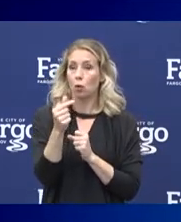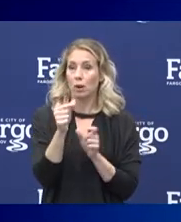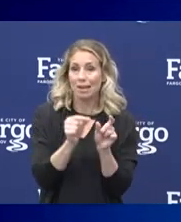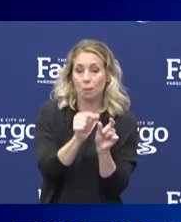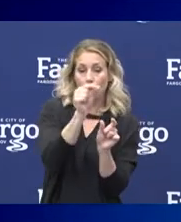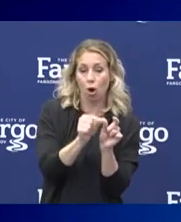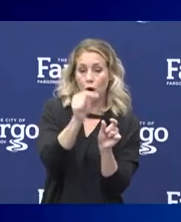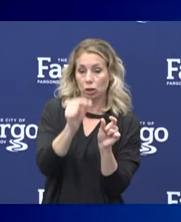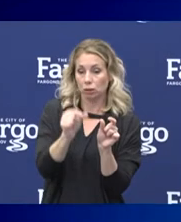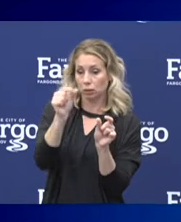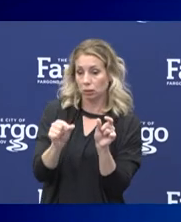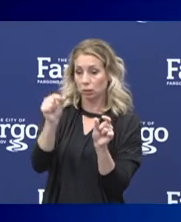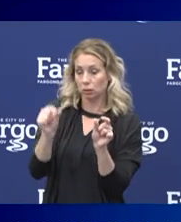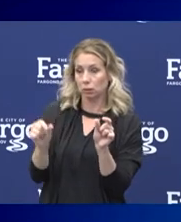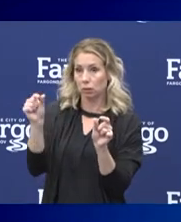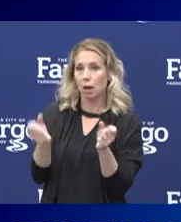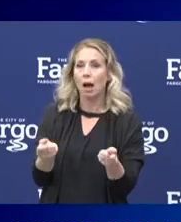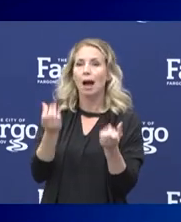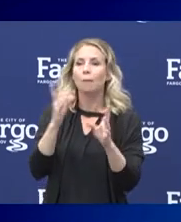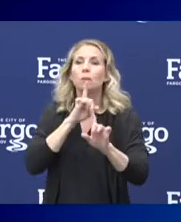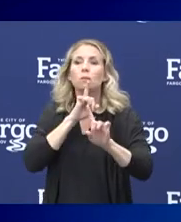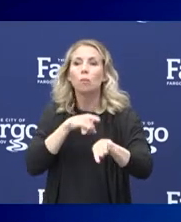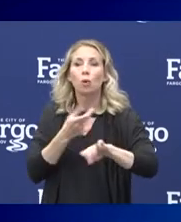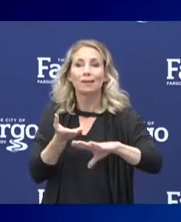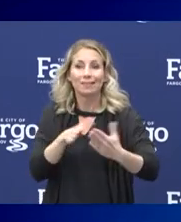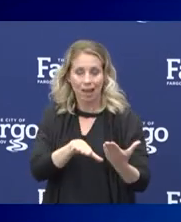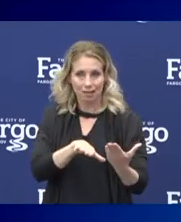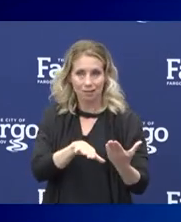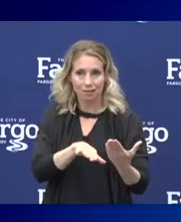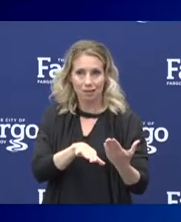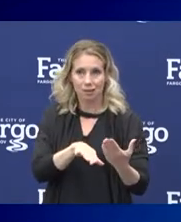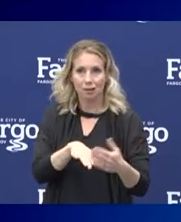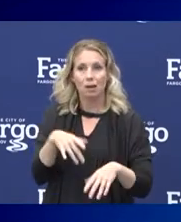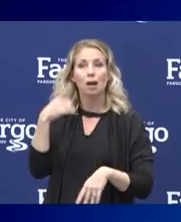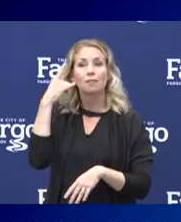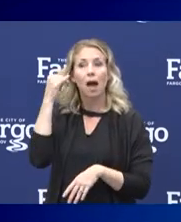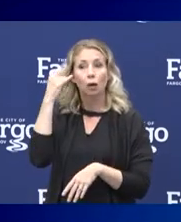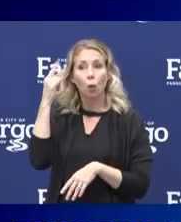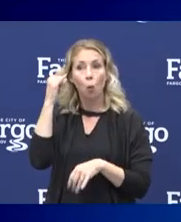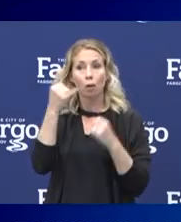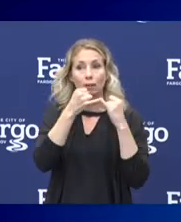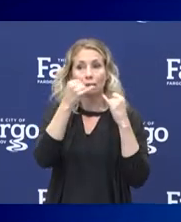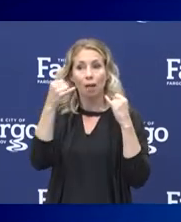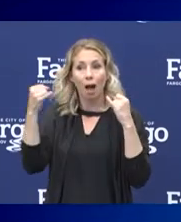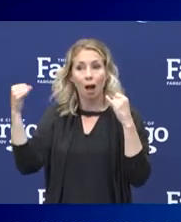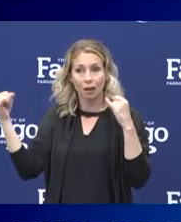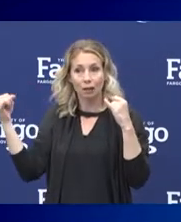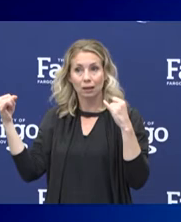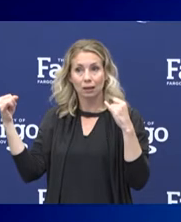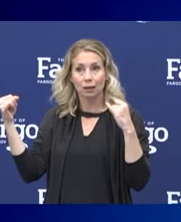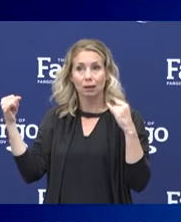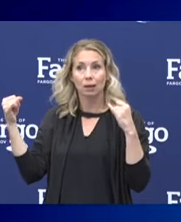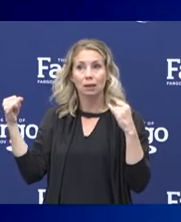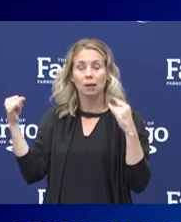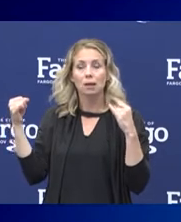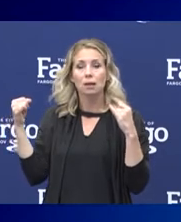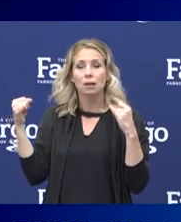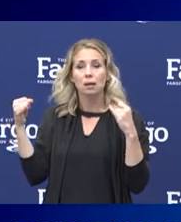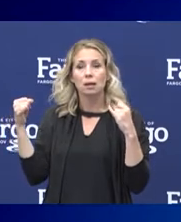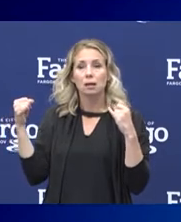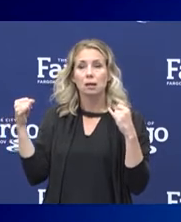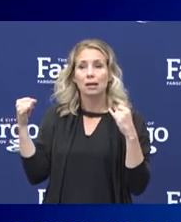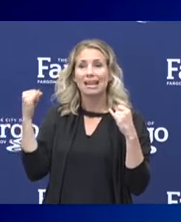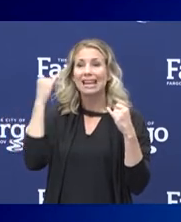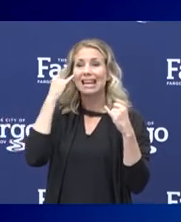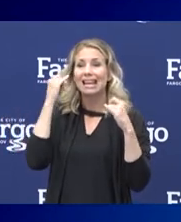the number of reported deaths, and the gold line represents the point at which if you